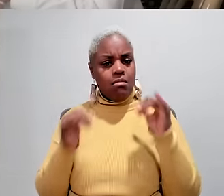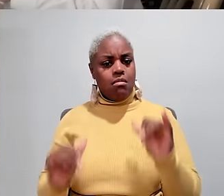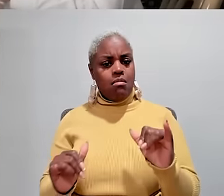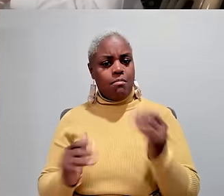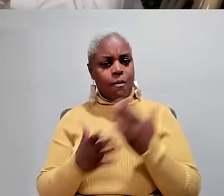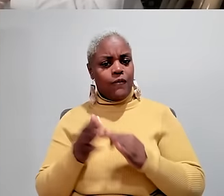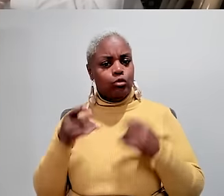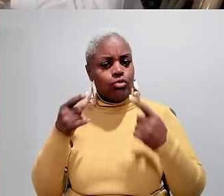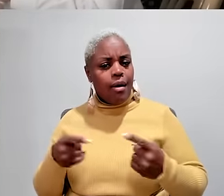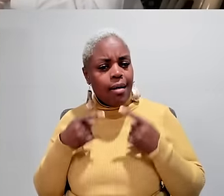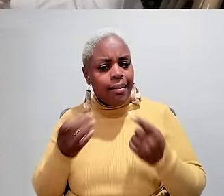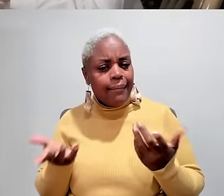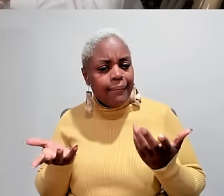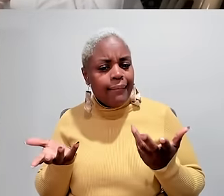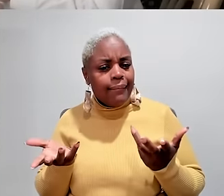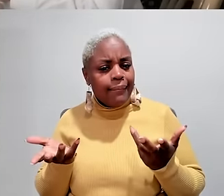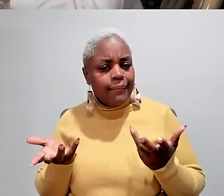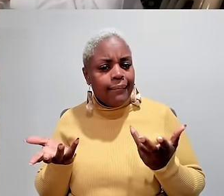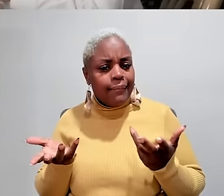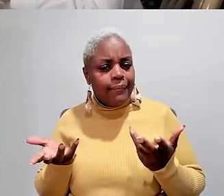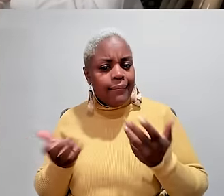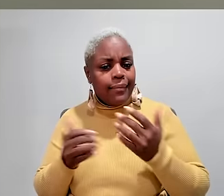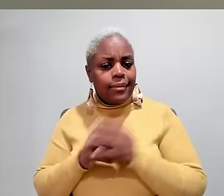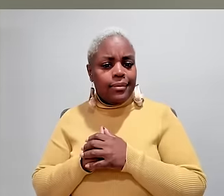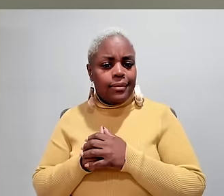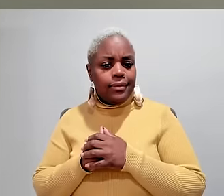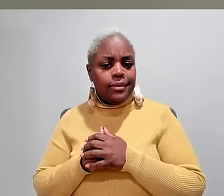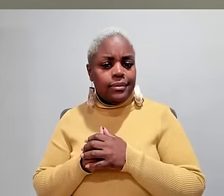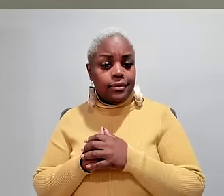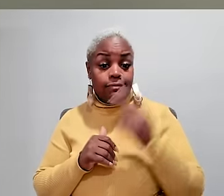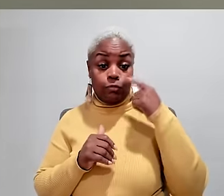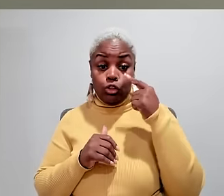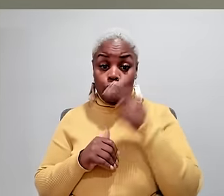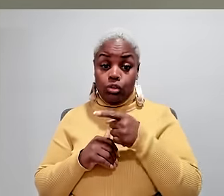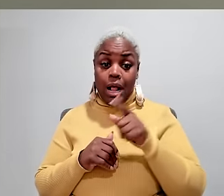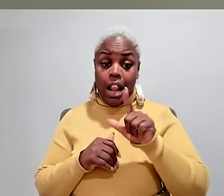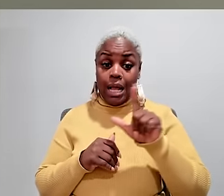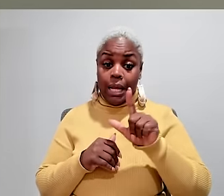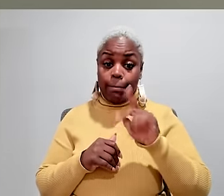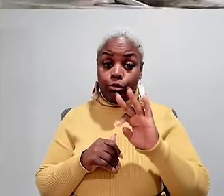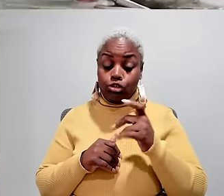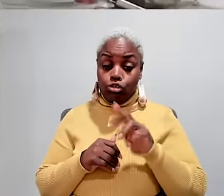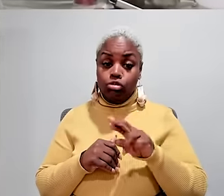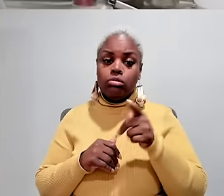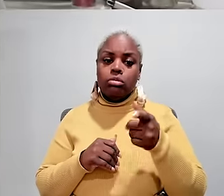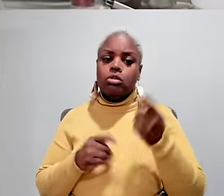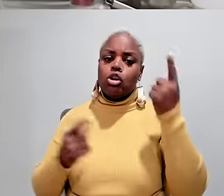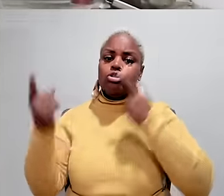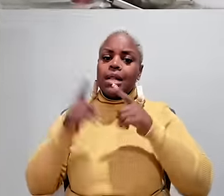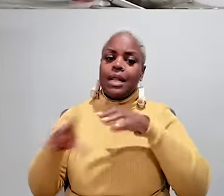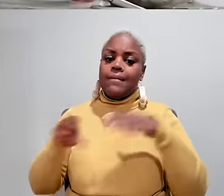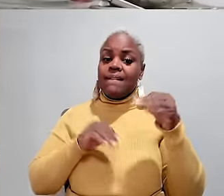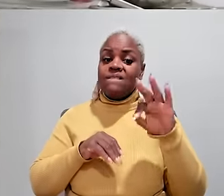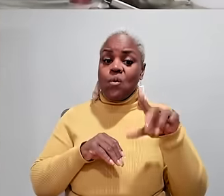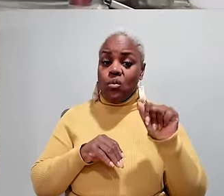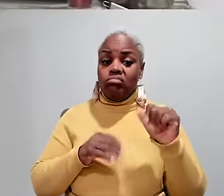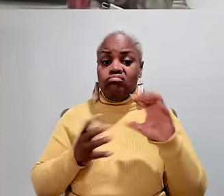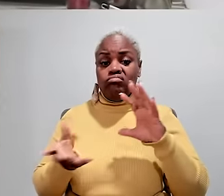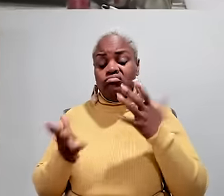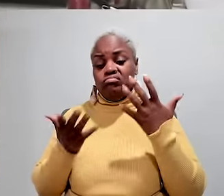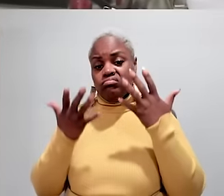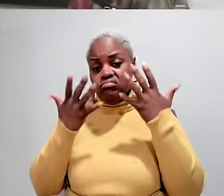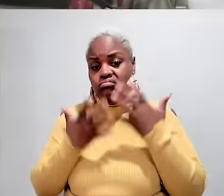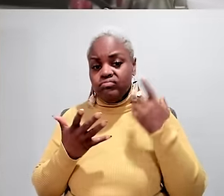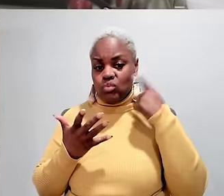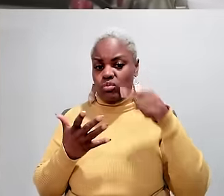really awesome if people would start to see a little bit of the struggle. For her part, Lynn Bitzinger